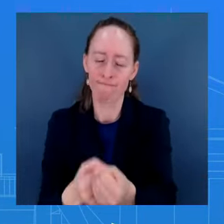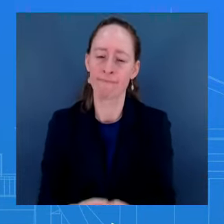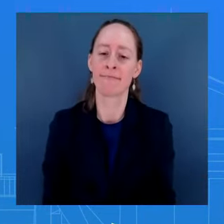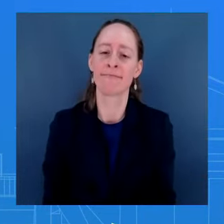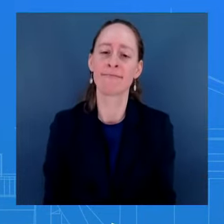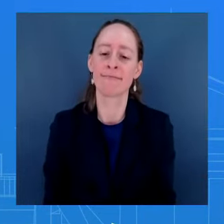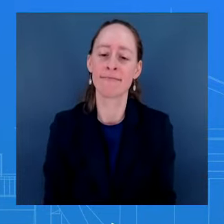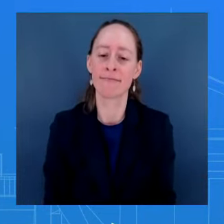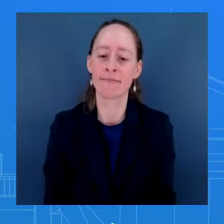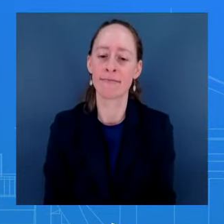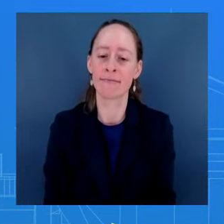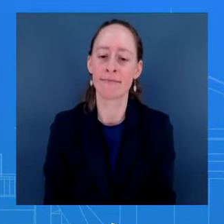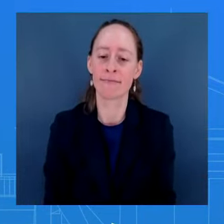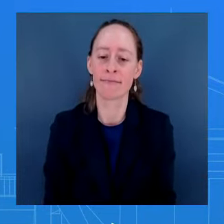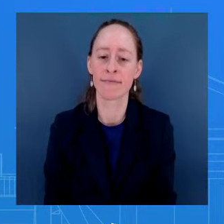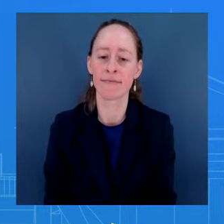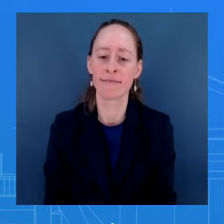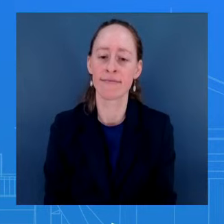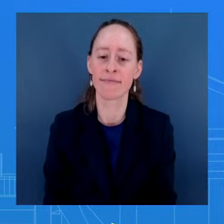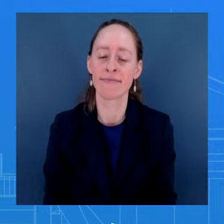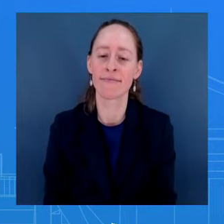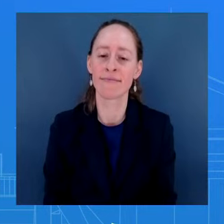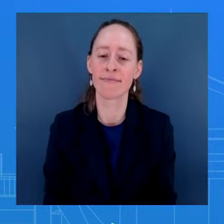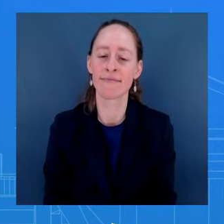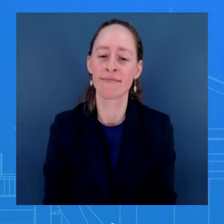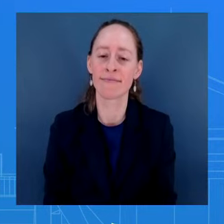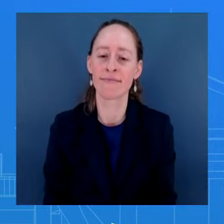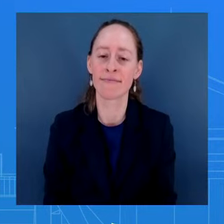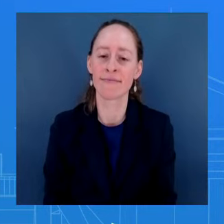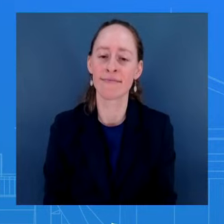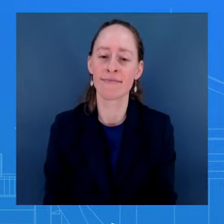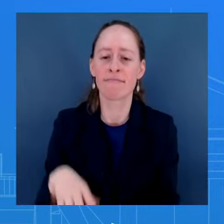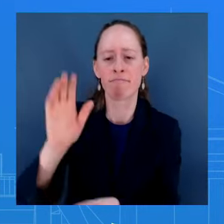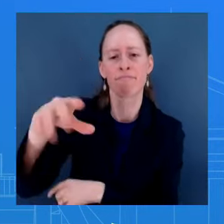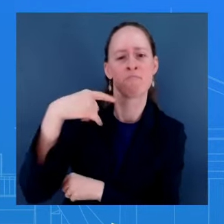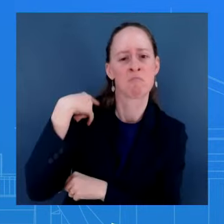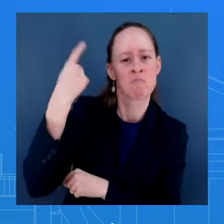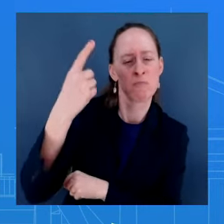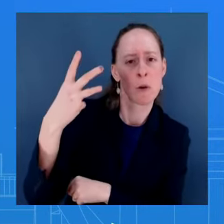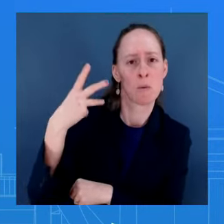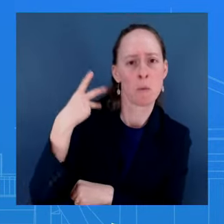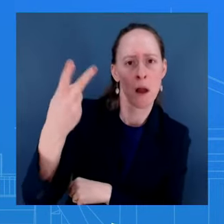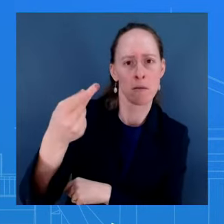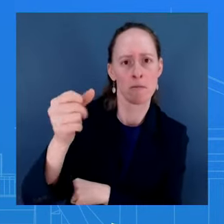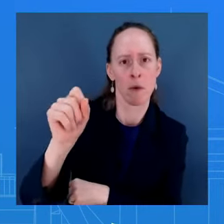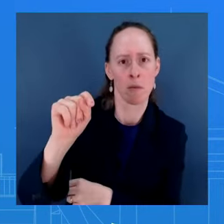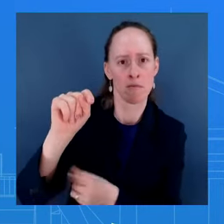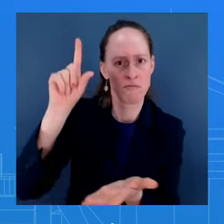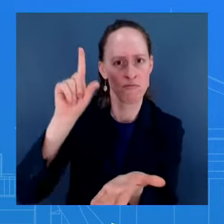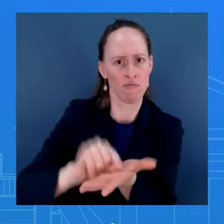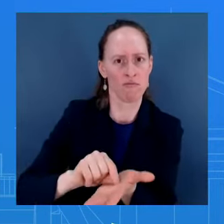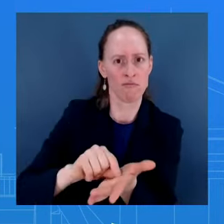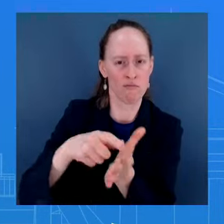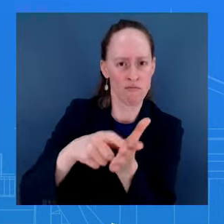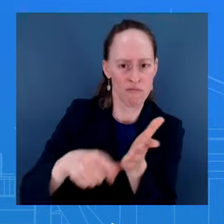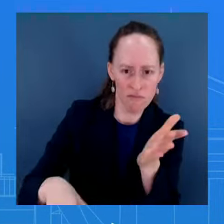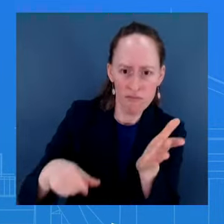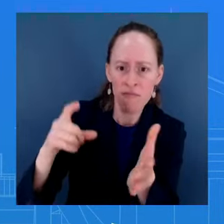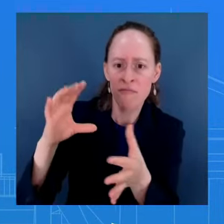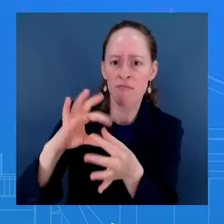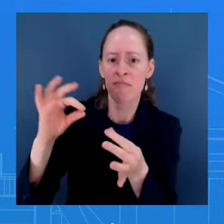I hope you have an answer for my question. A group of House Democrats sent a letter to the President saying basically